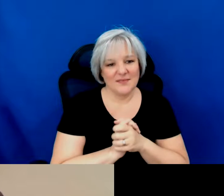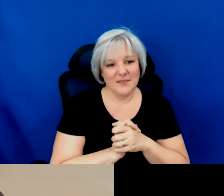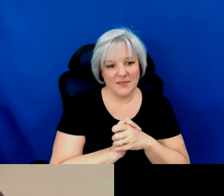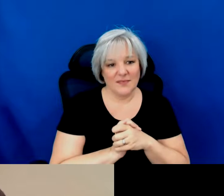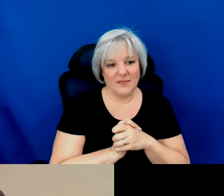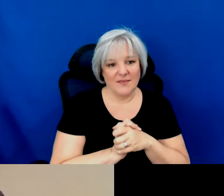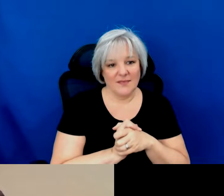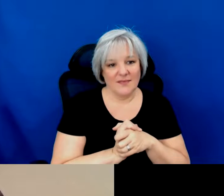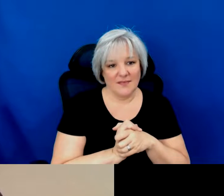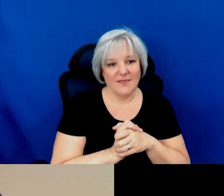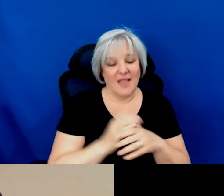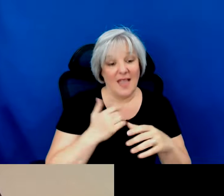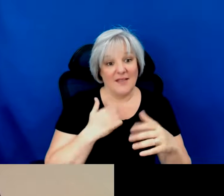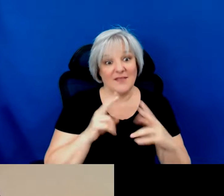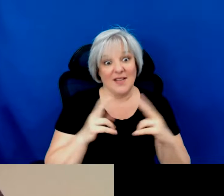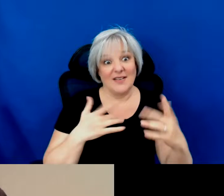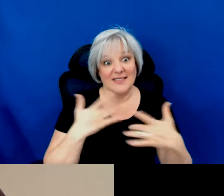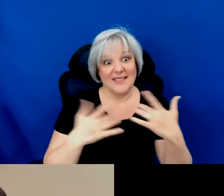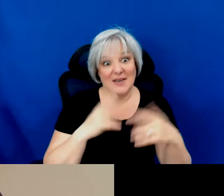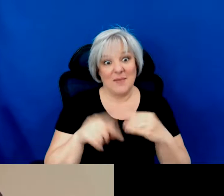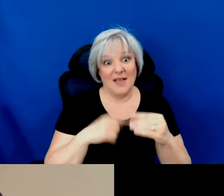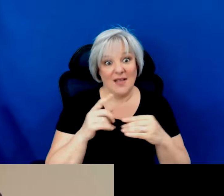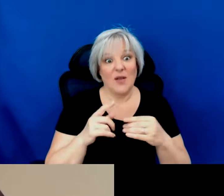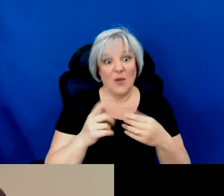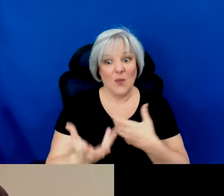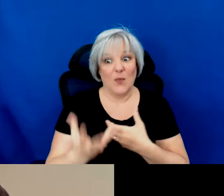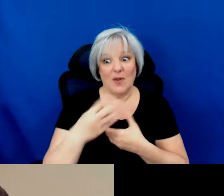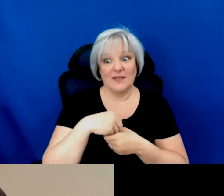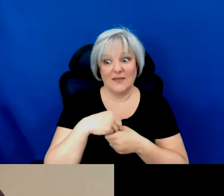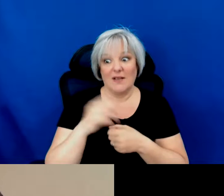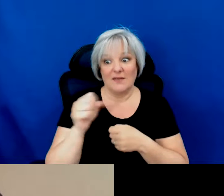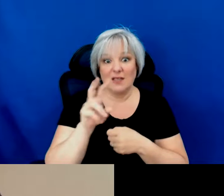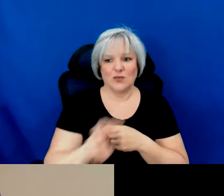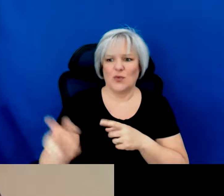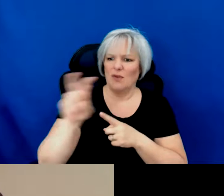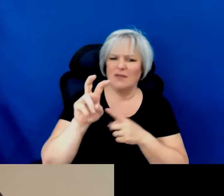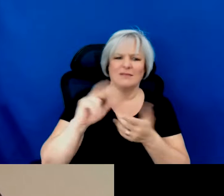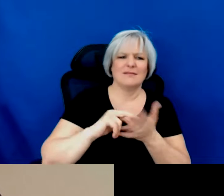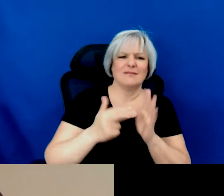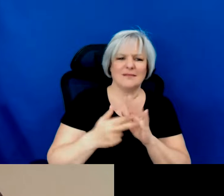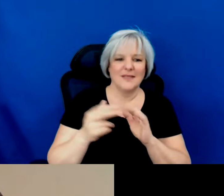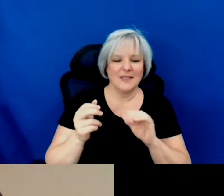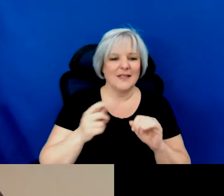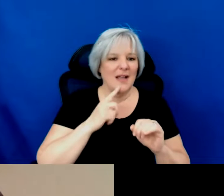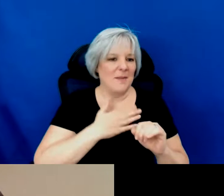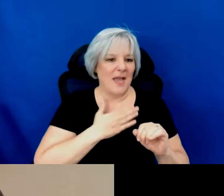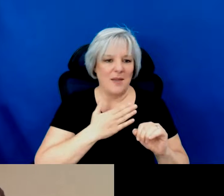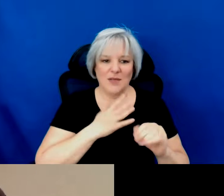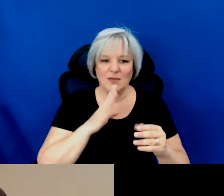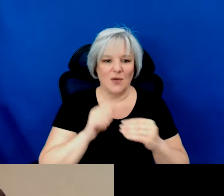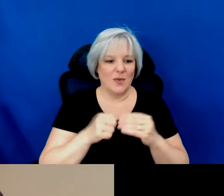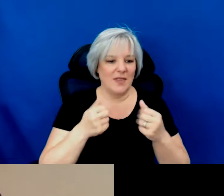really am excited about that question of like what constitutes touring i think i'm happy to talk with any